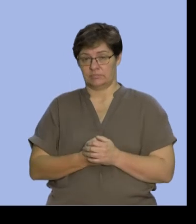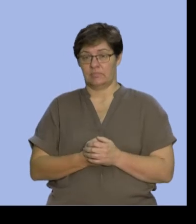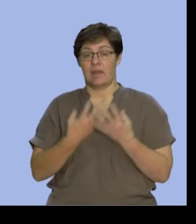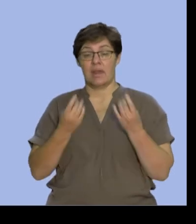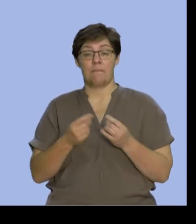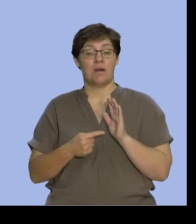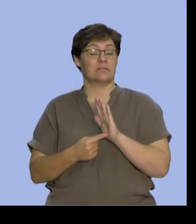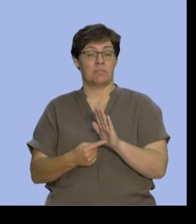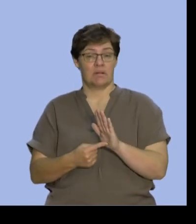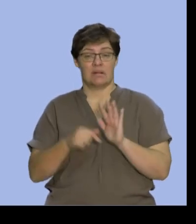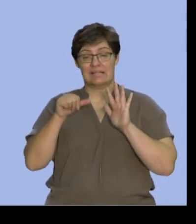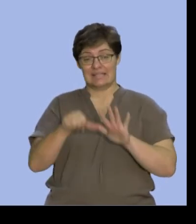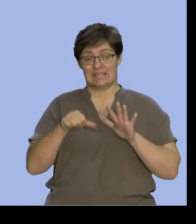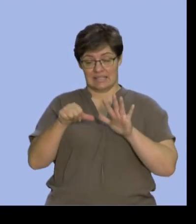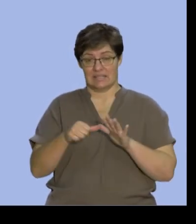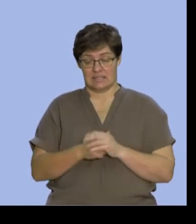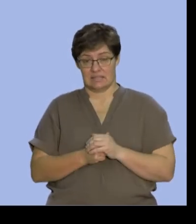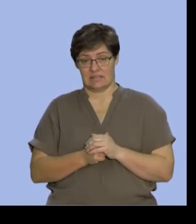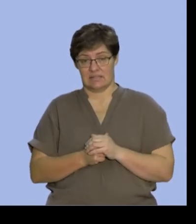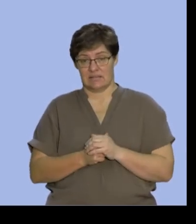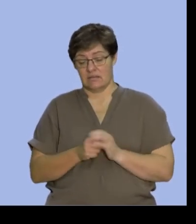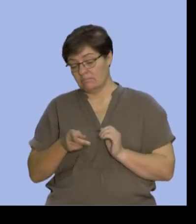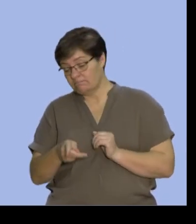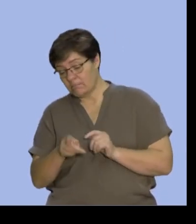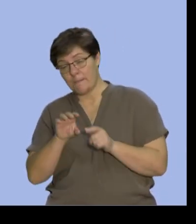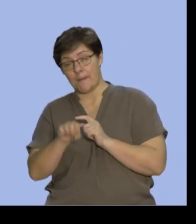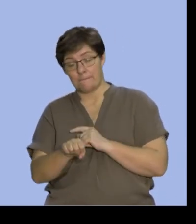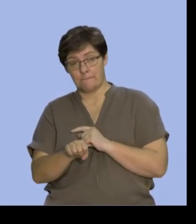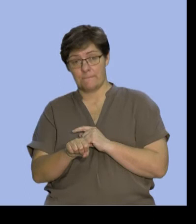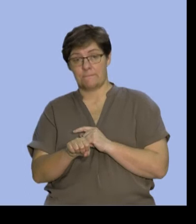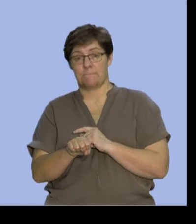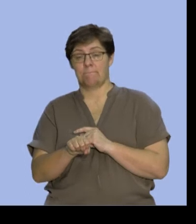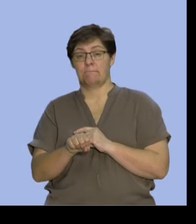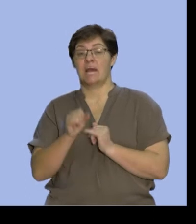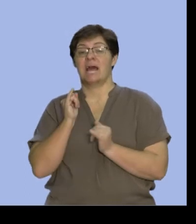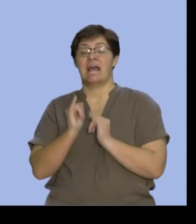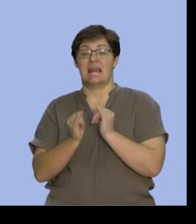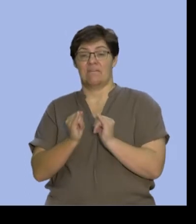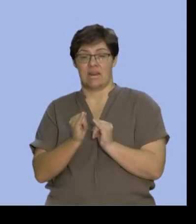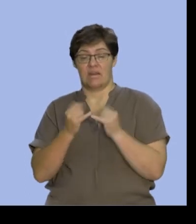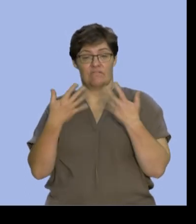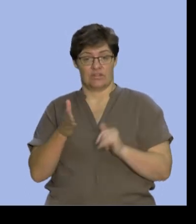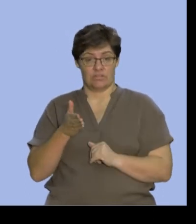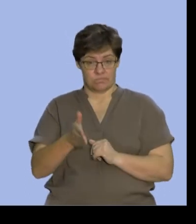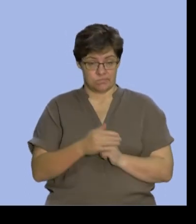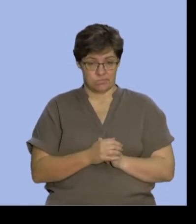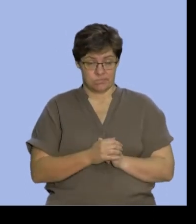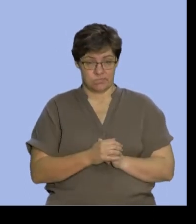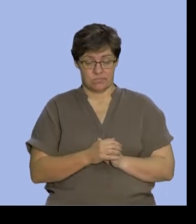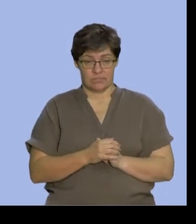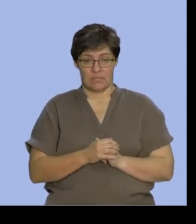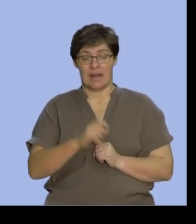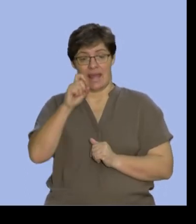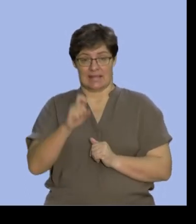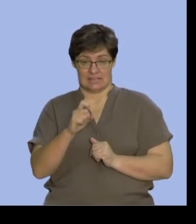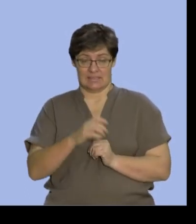sample is 16. We've got to recognize, though, that 11 of them are already counted and X.